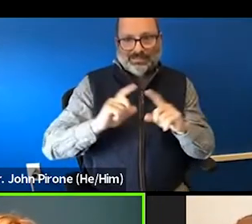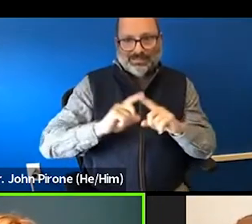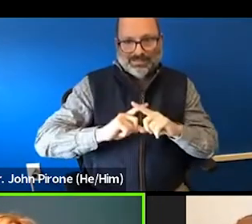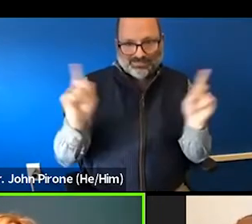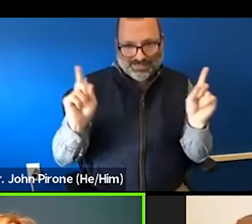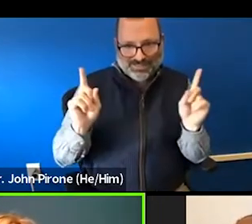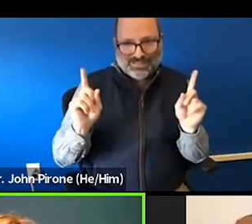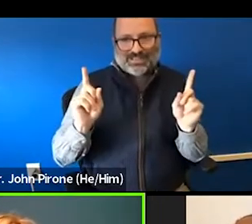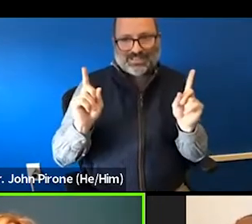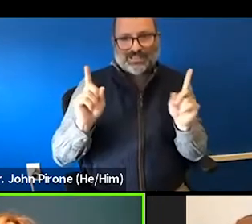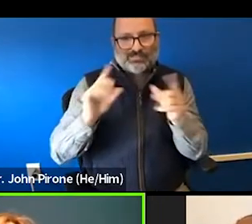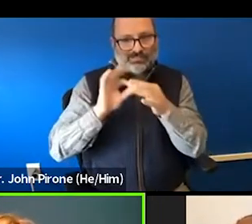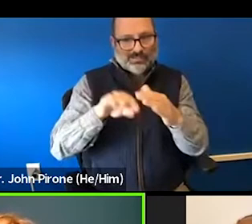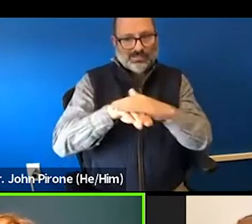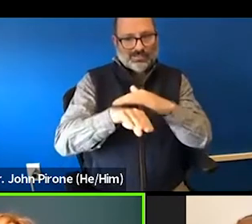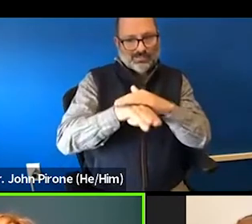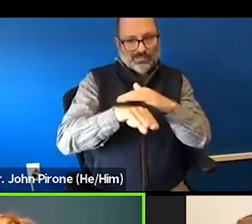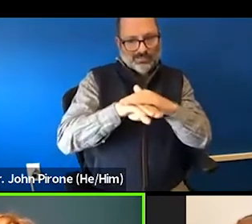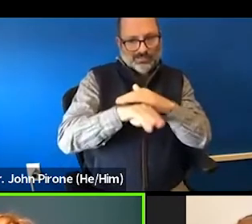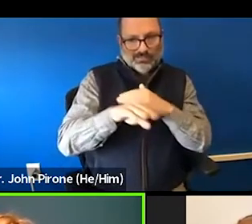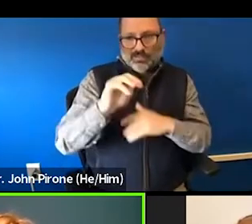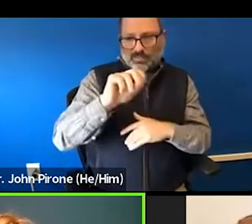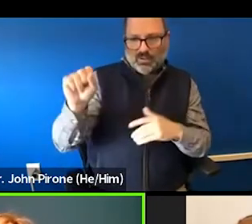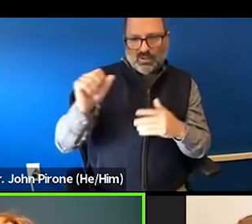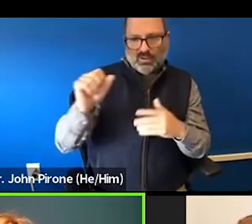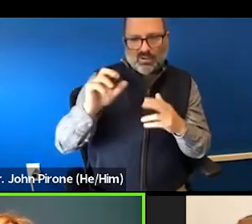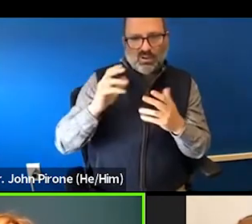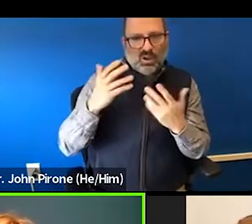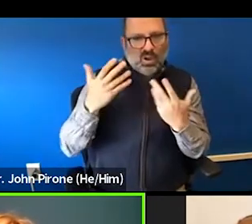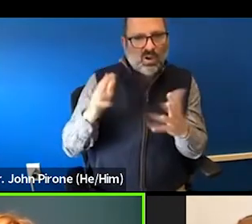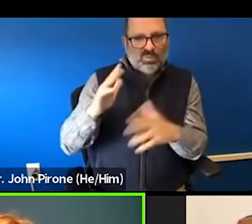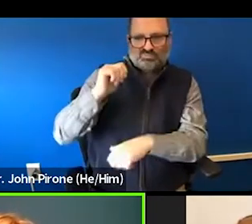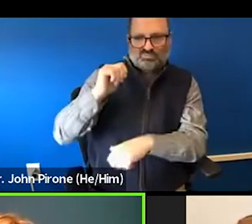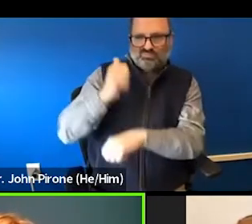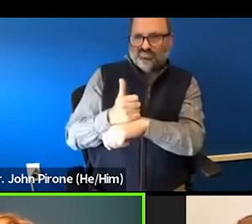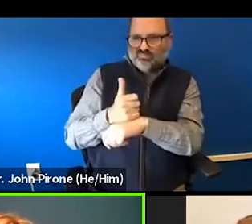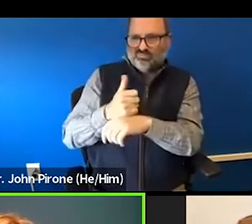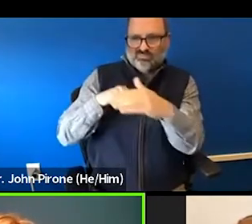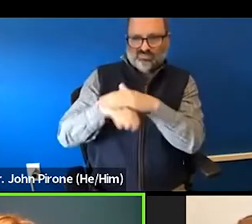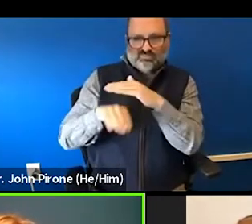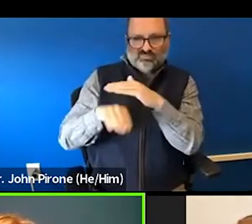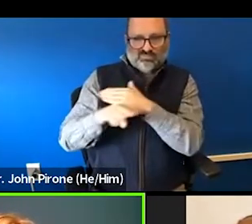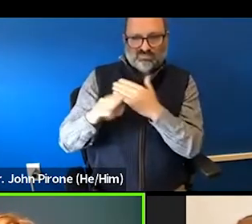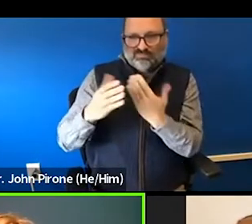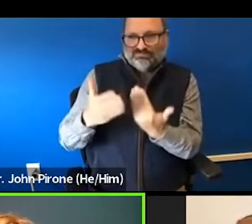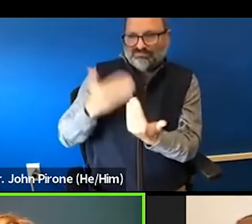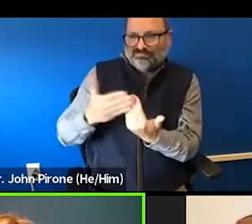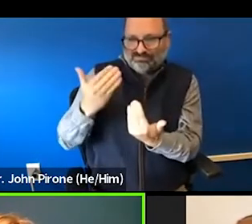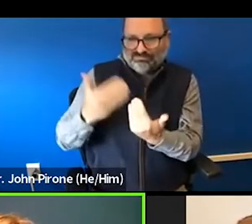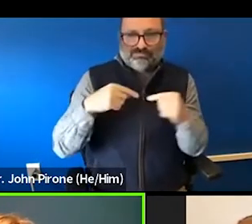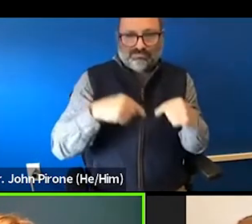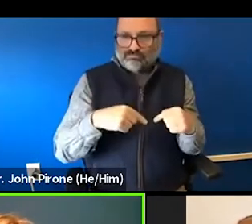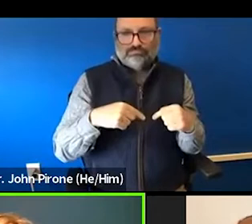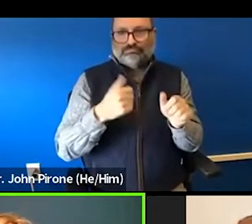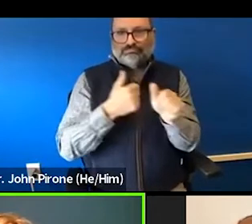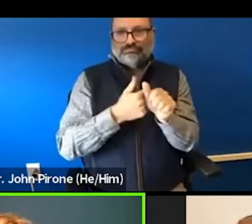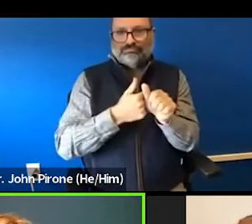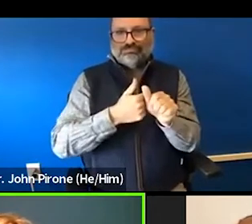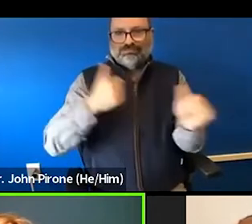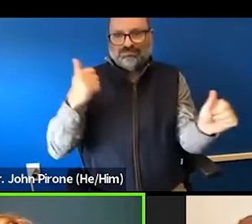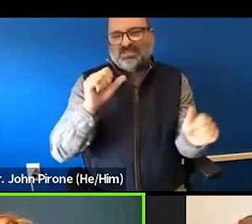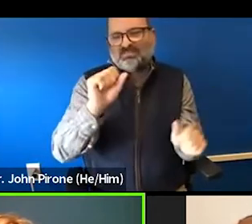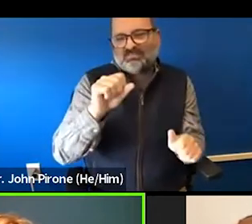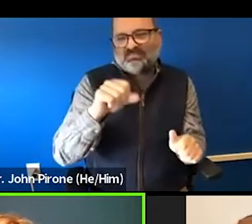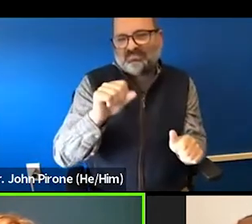you know, I did see a very big difference when it comes to access, you know, I mean, it